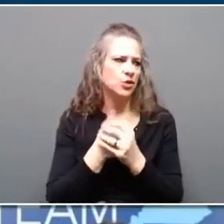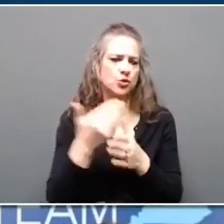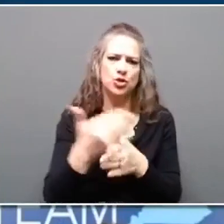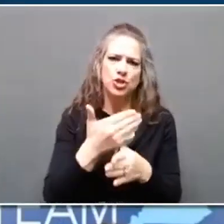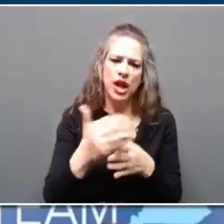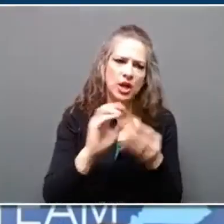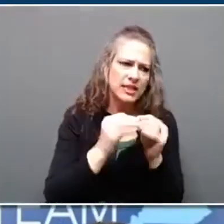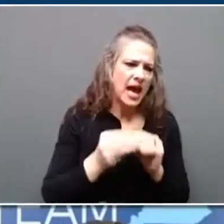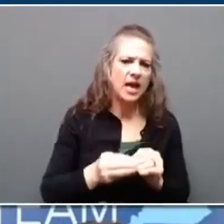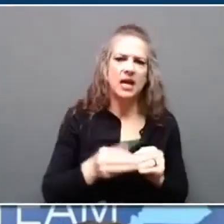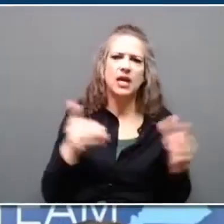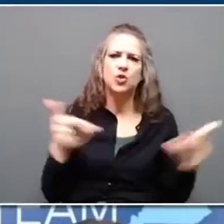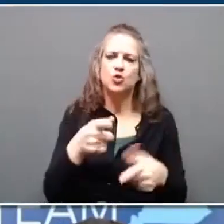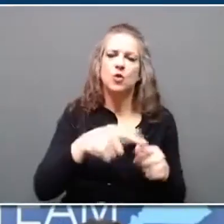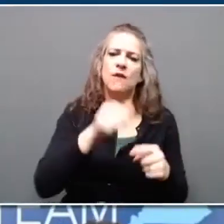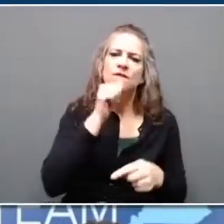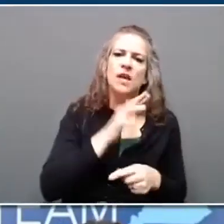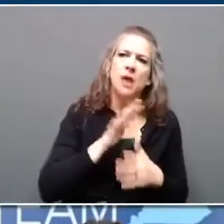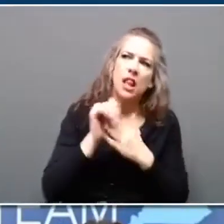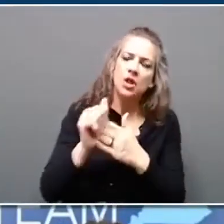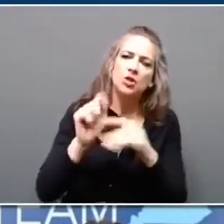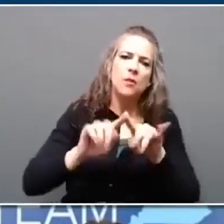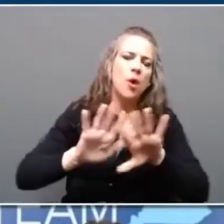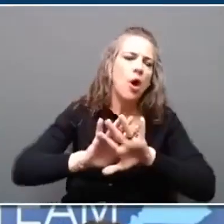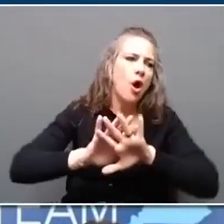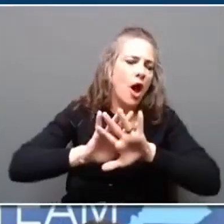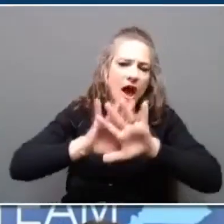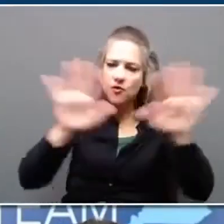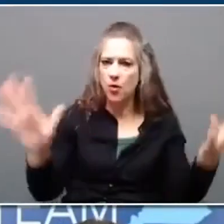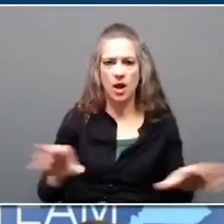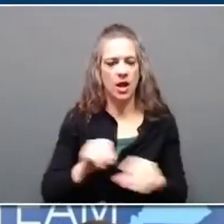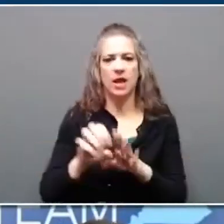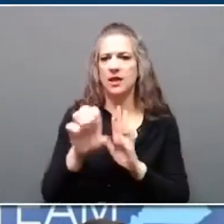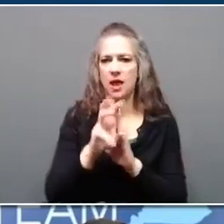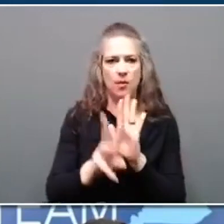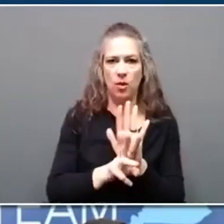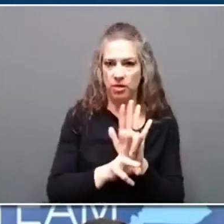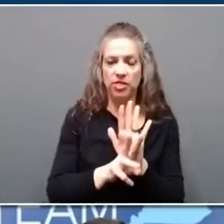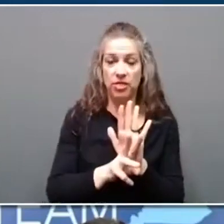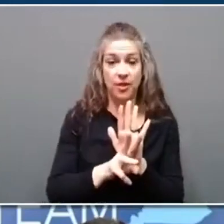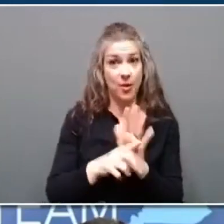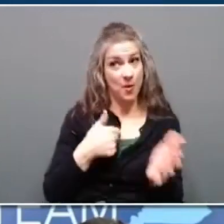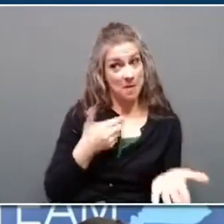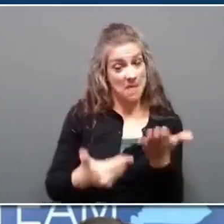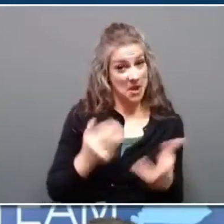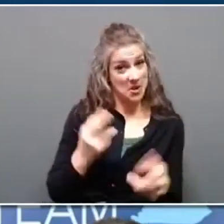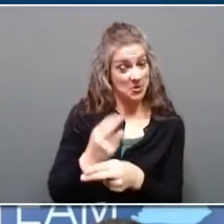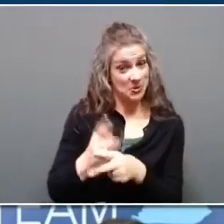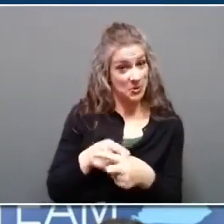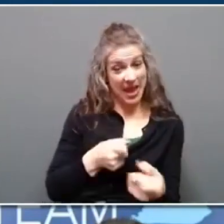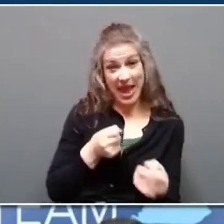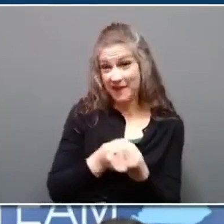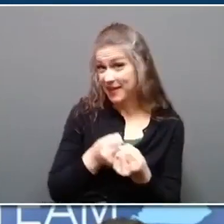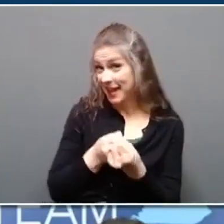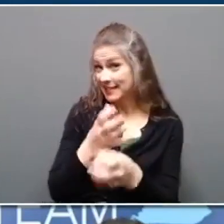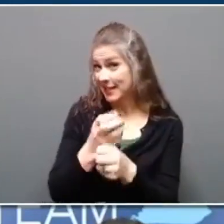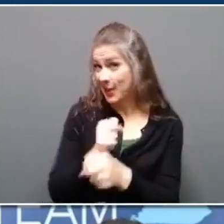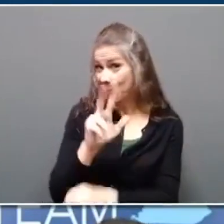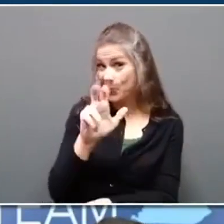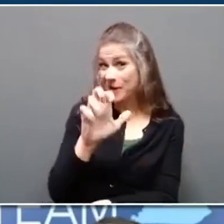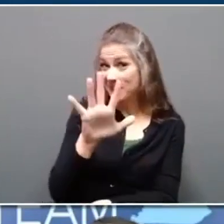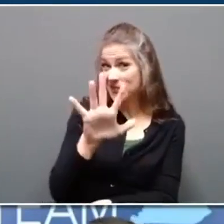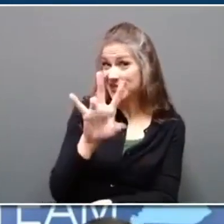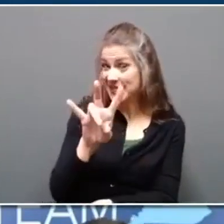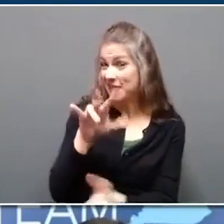introduce you to female leaders from every corner of the Commonwealth. And we might even use it to advocate to get the $357